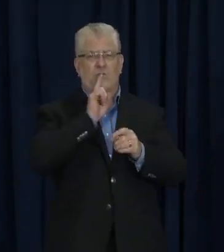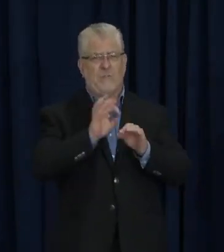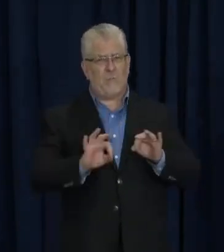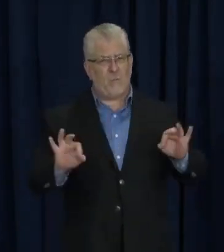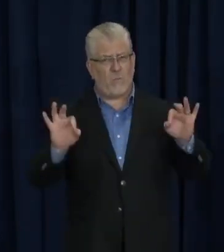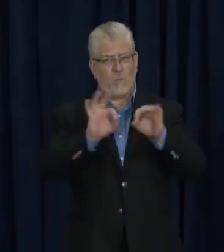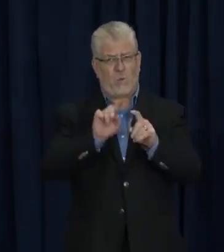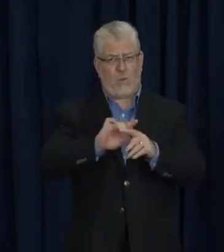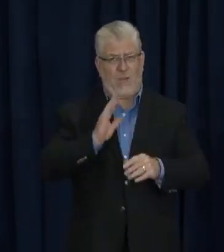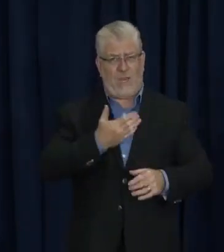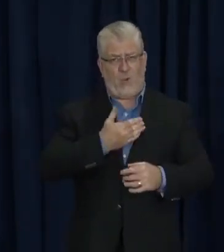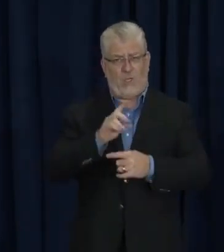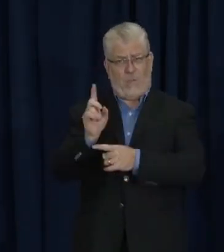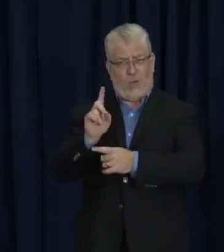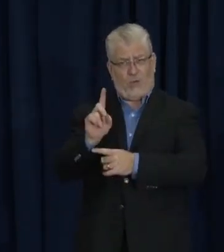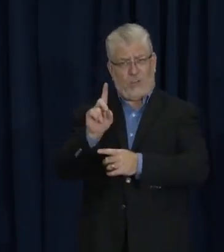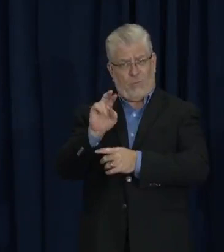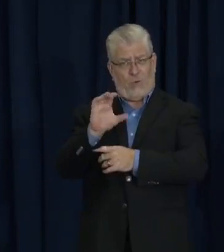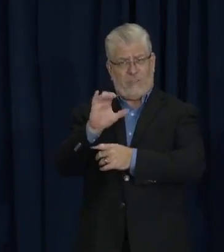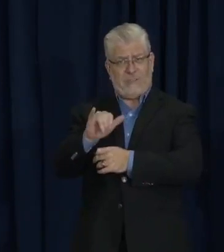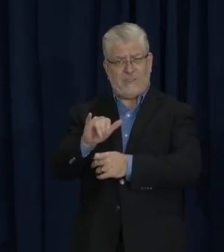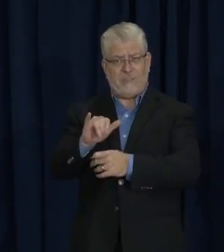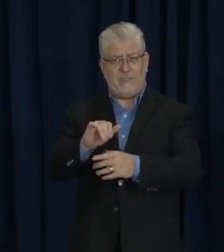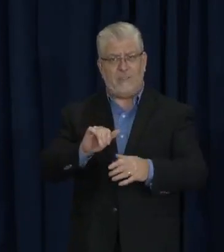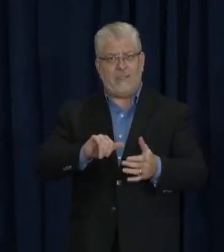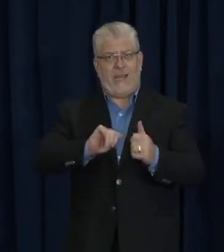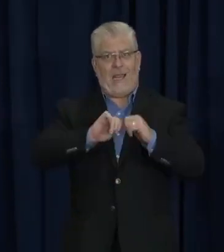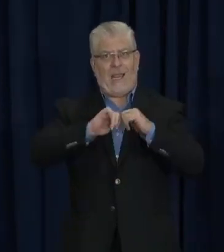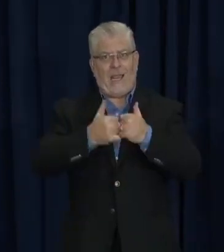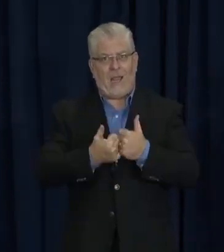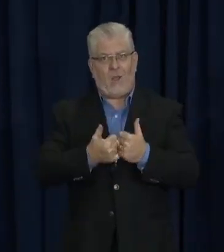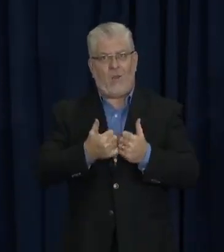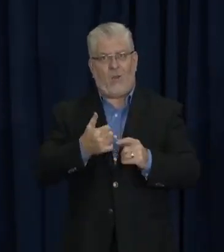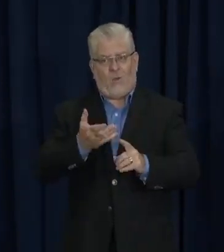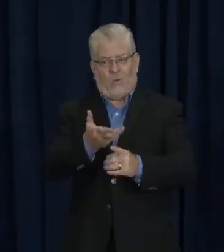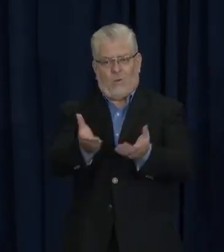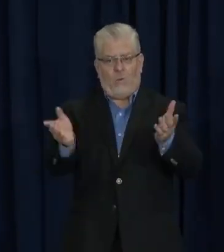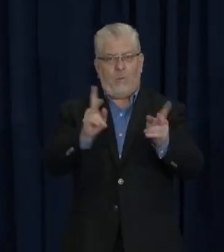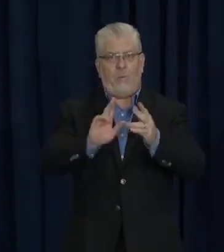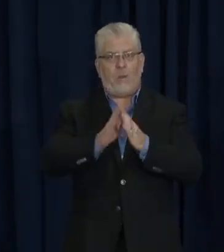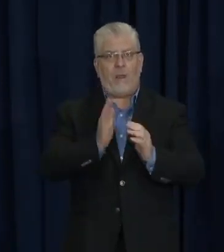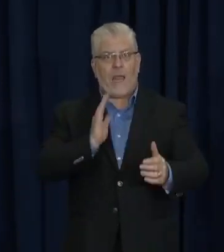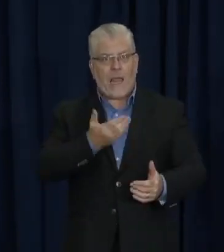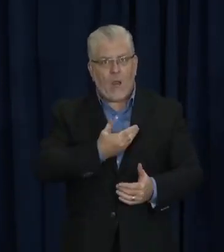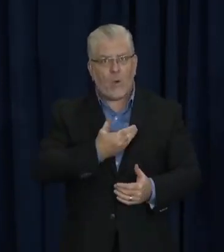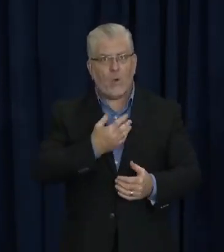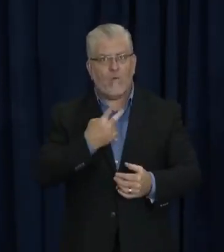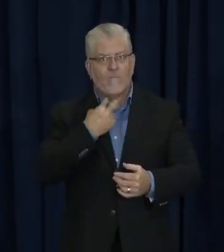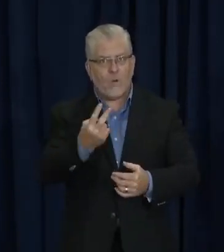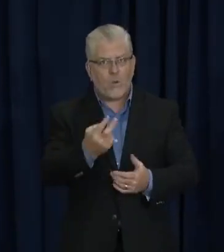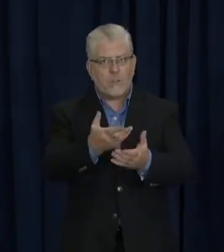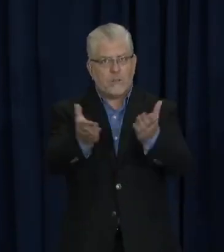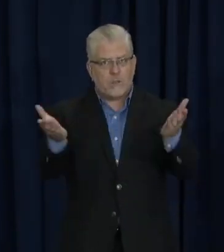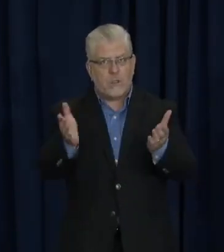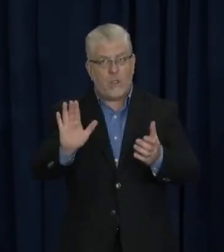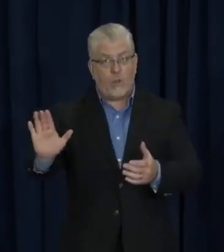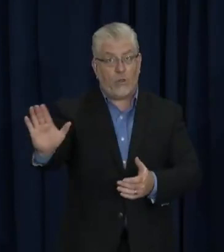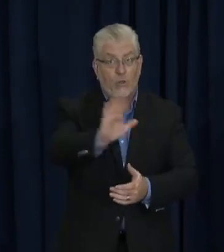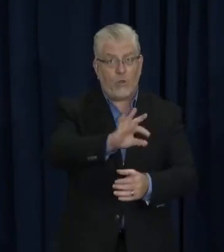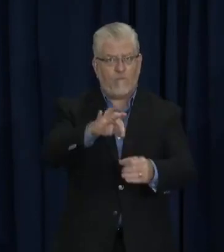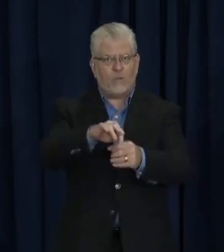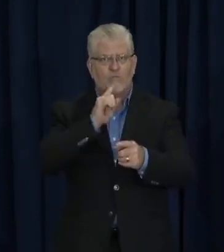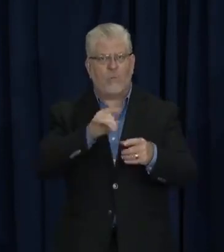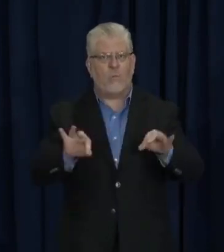be our public servants. This is the hiring process, the election. We have to have fair elections, and those elections have to be